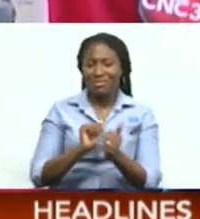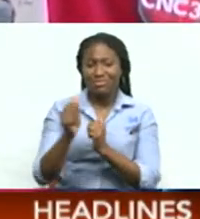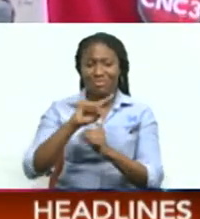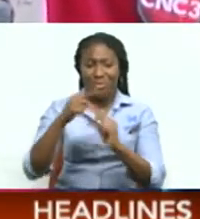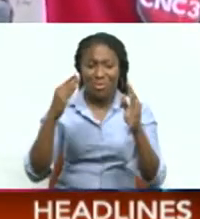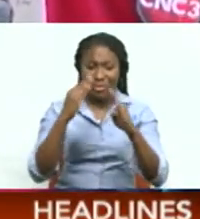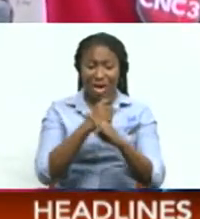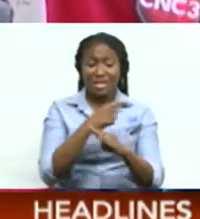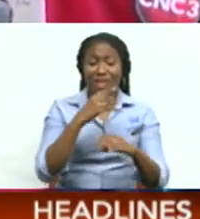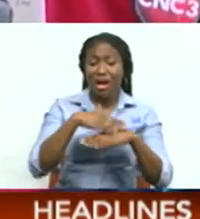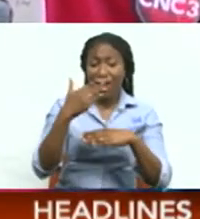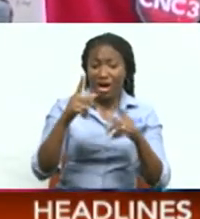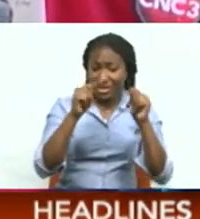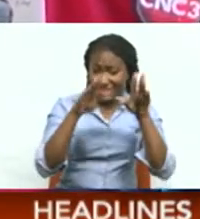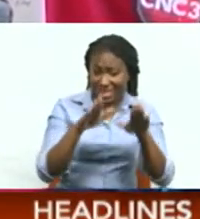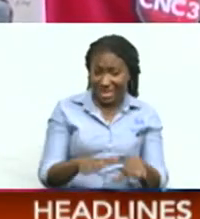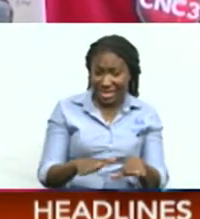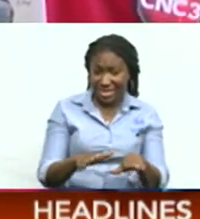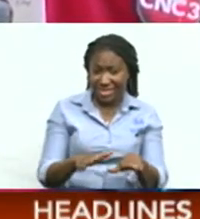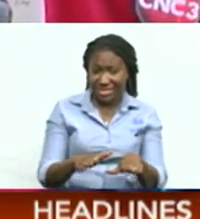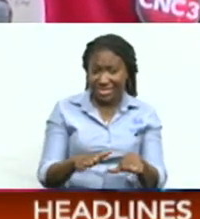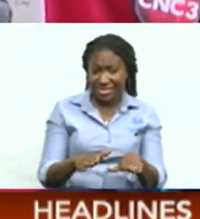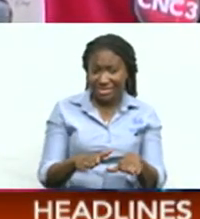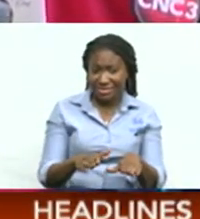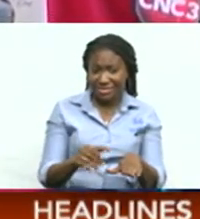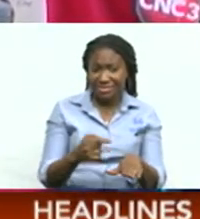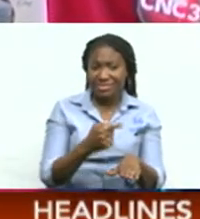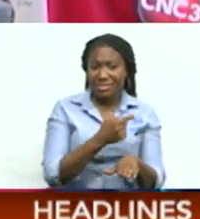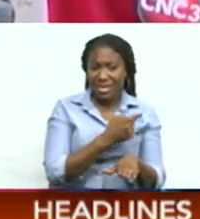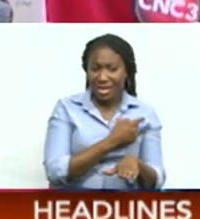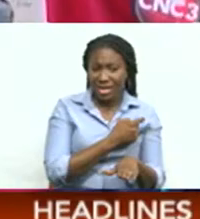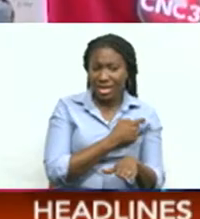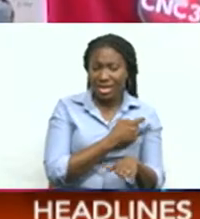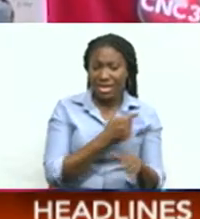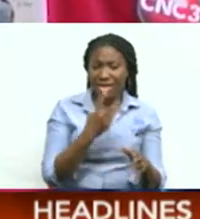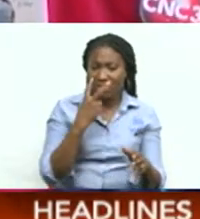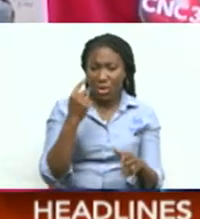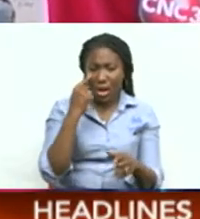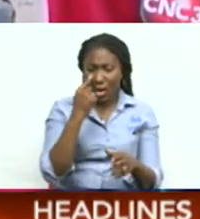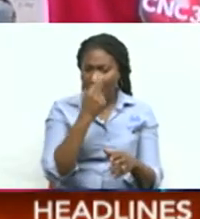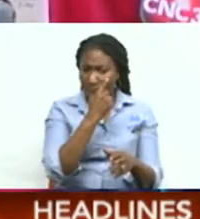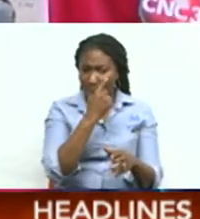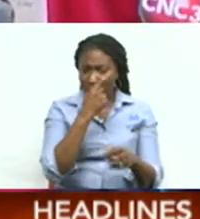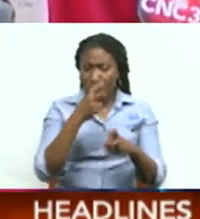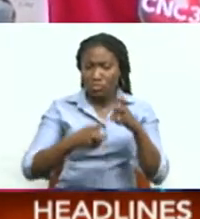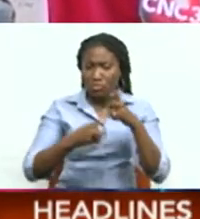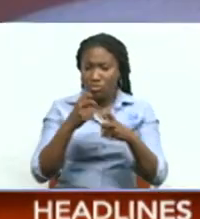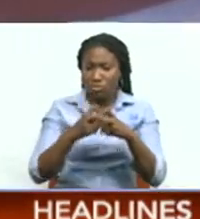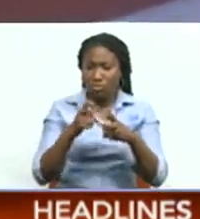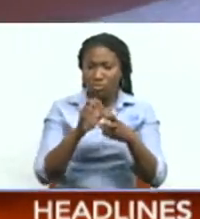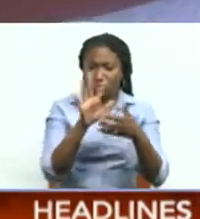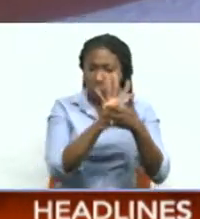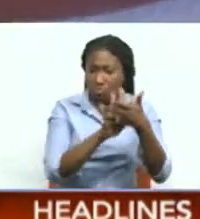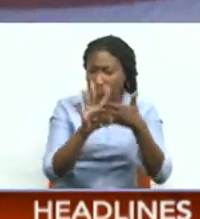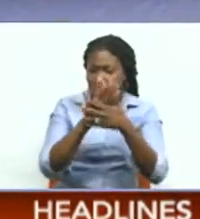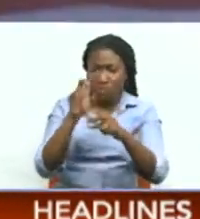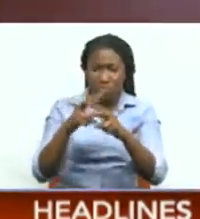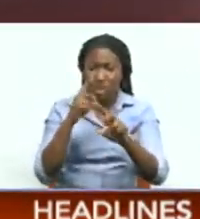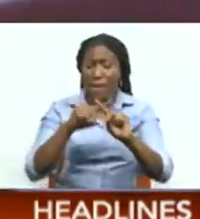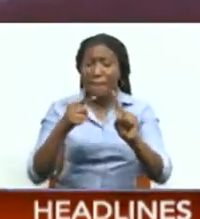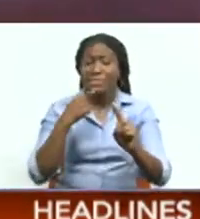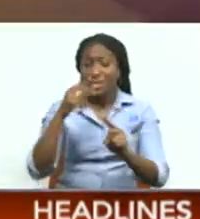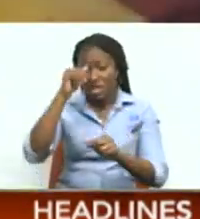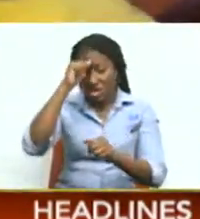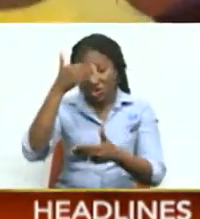certain tests, he was diagnosed with retina detachment and cloudy corneas. Anthony says his